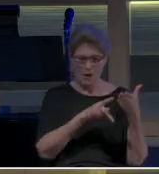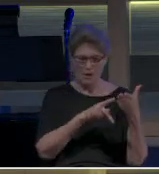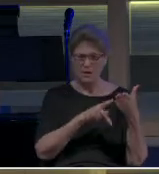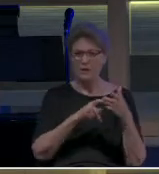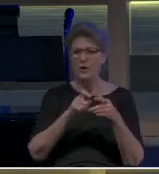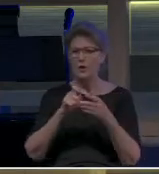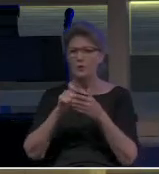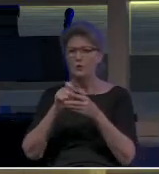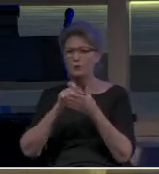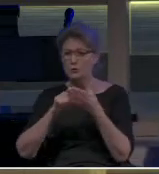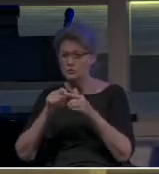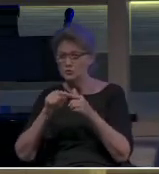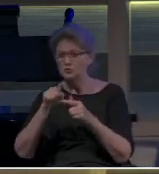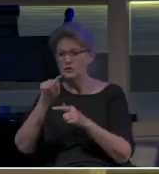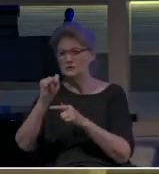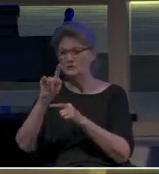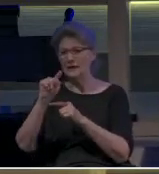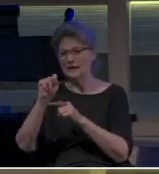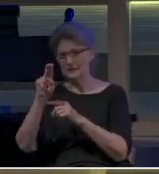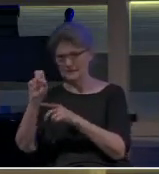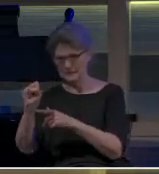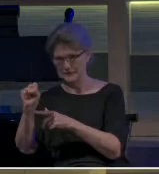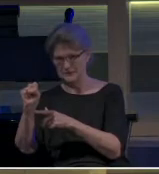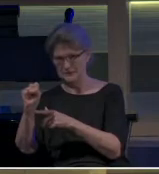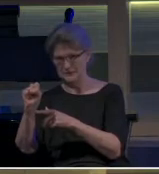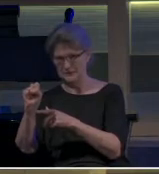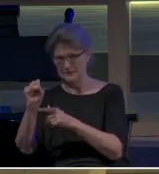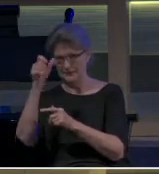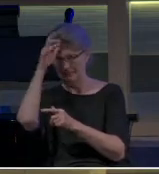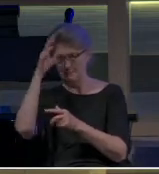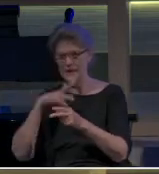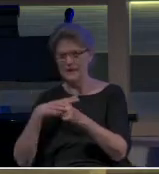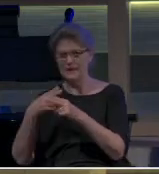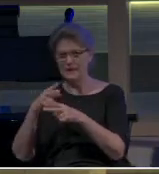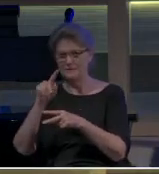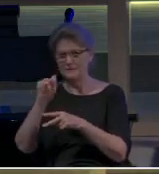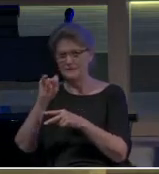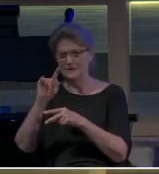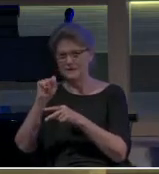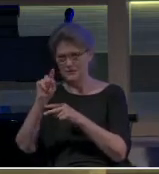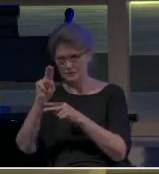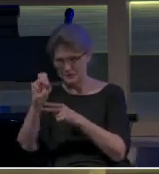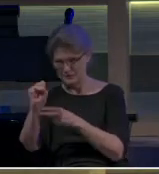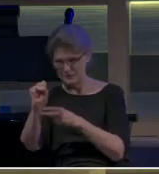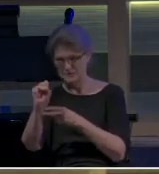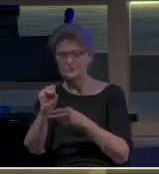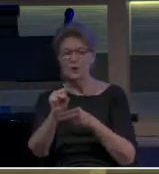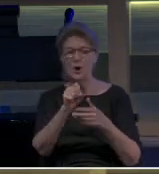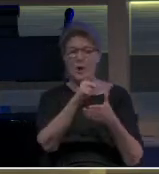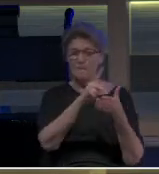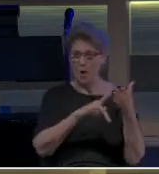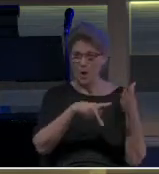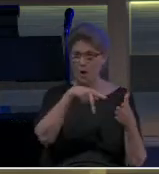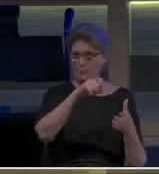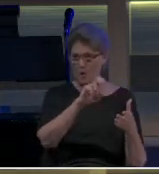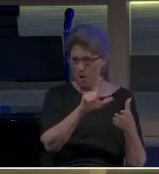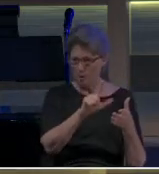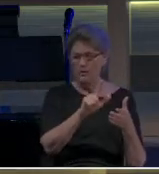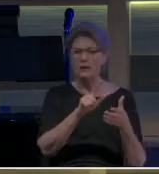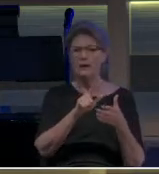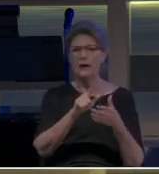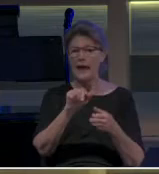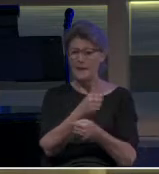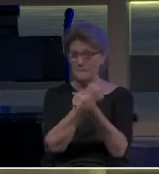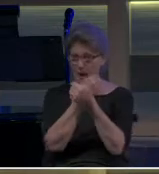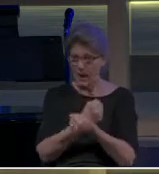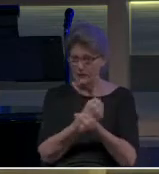Titus. Of course, the letter is written, as we see in verse 1, Paul, a bondservant of God and